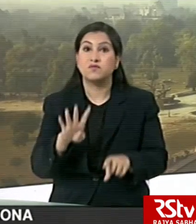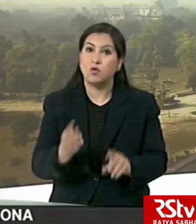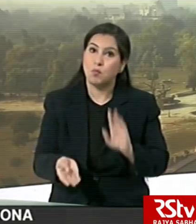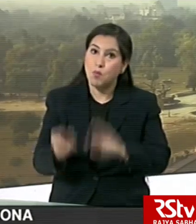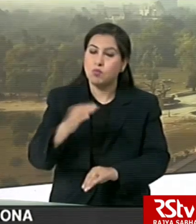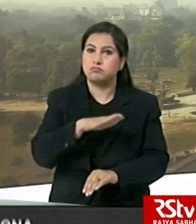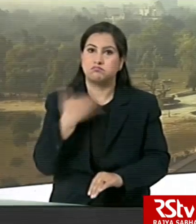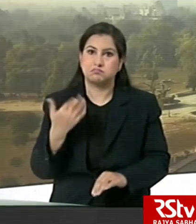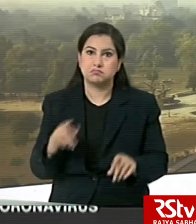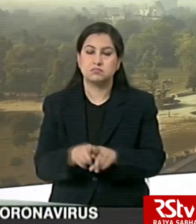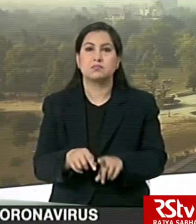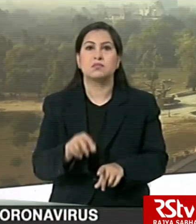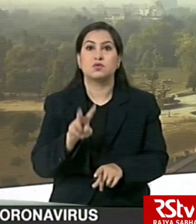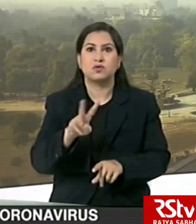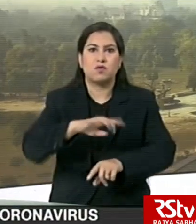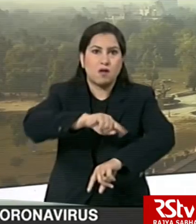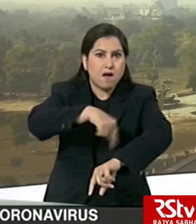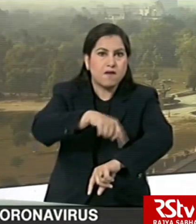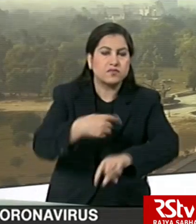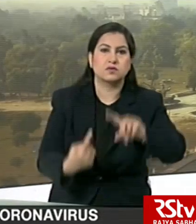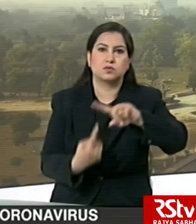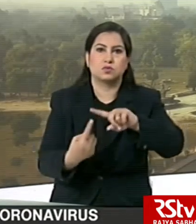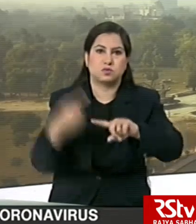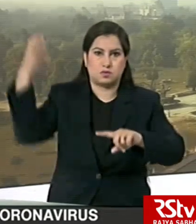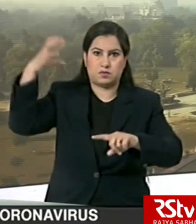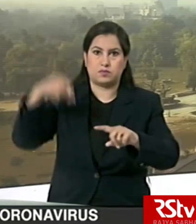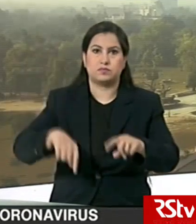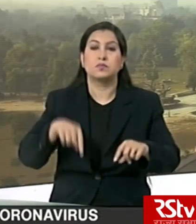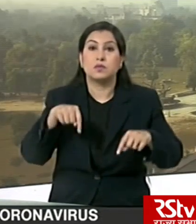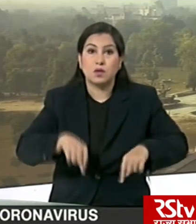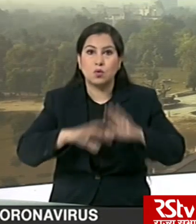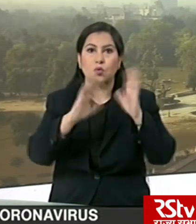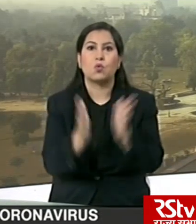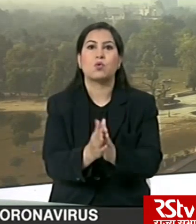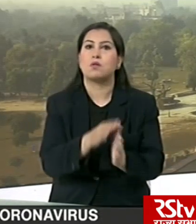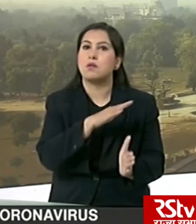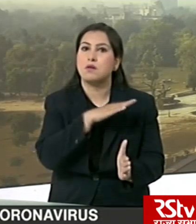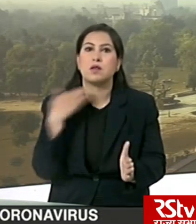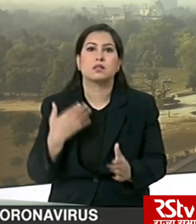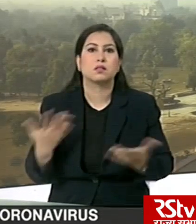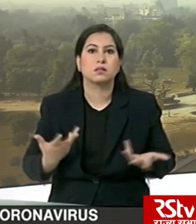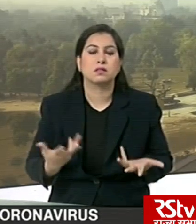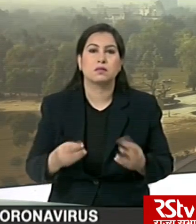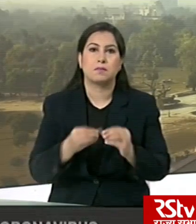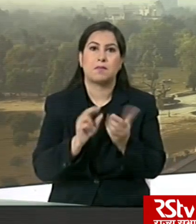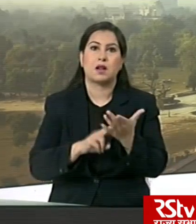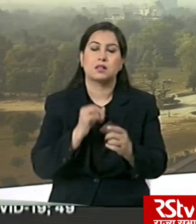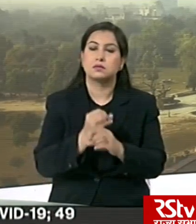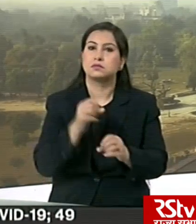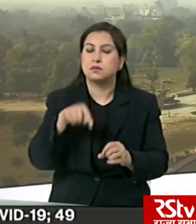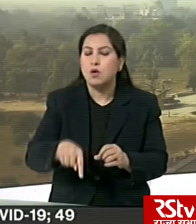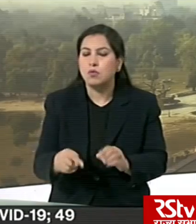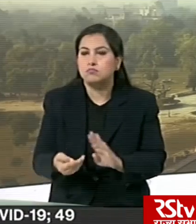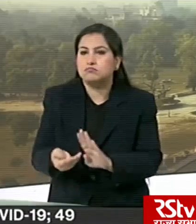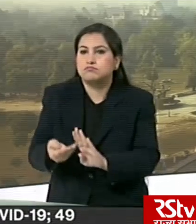physician, in 24 hours since Tuesday afternoon. Now, with this, the total number of deaths due to COVID-19 in